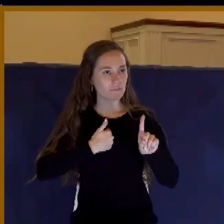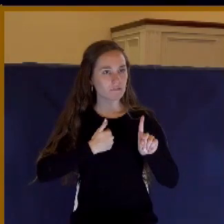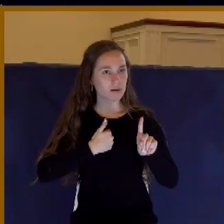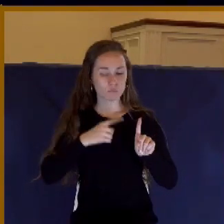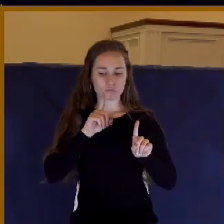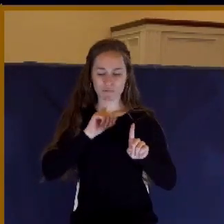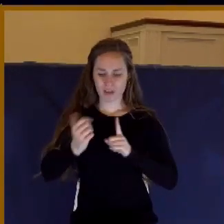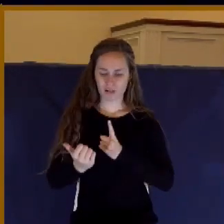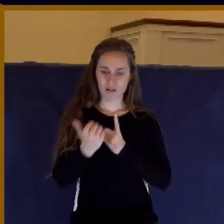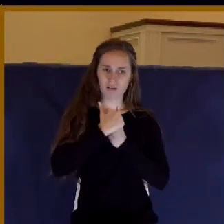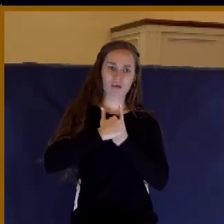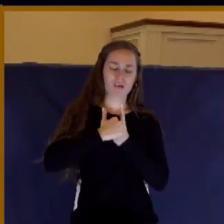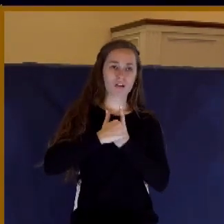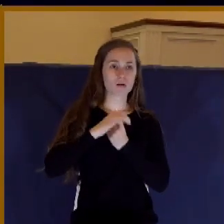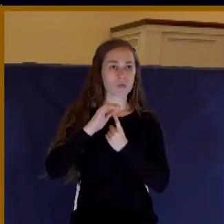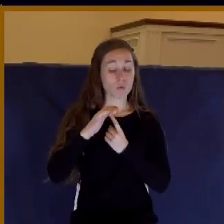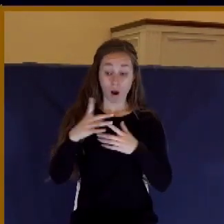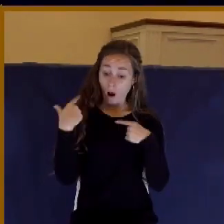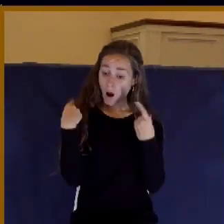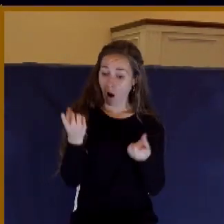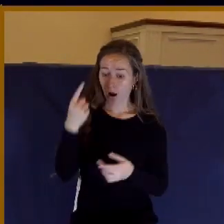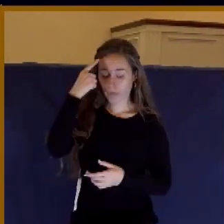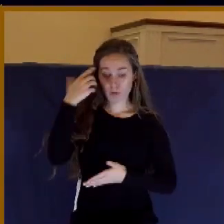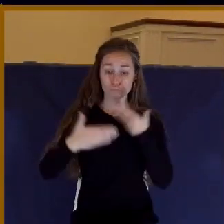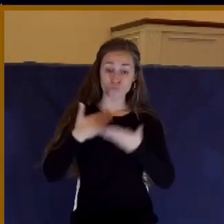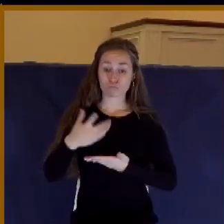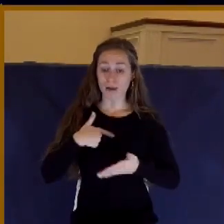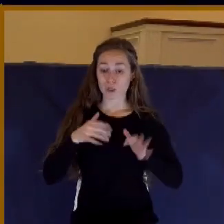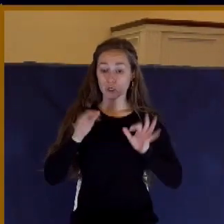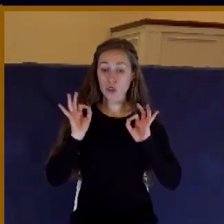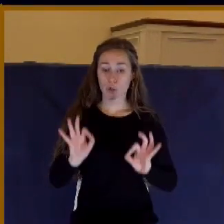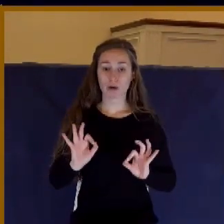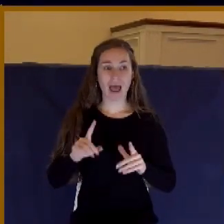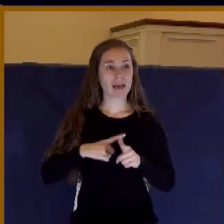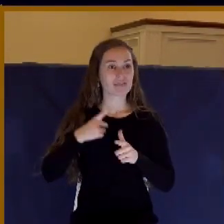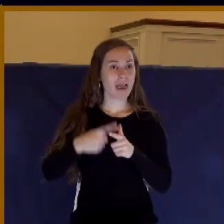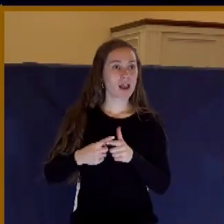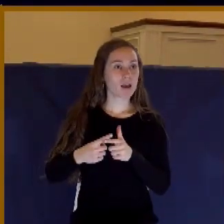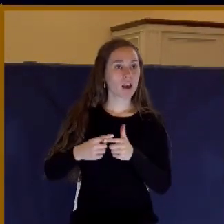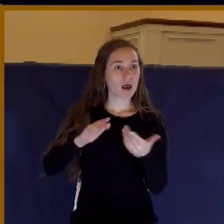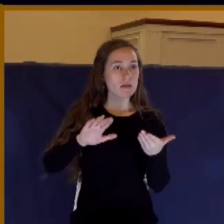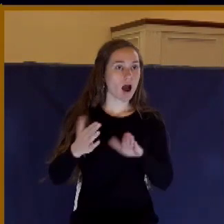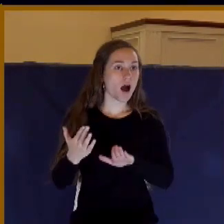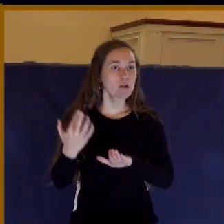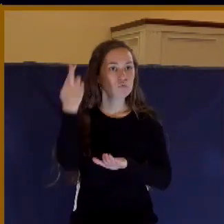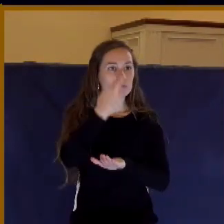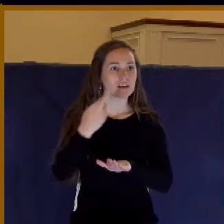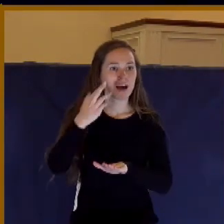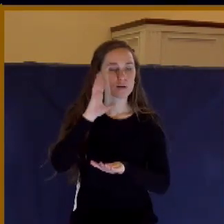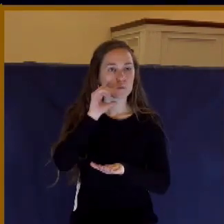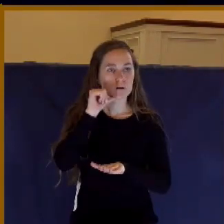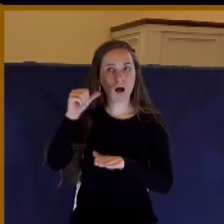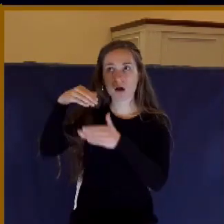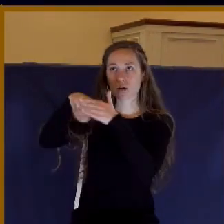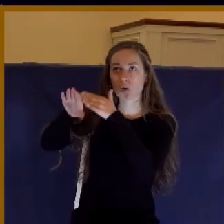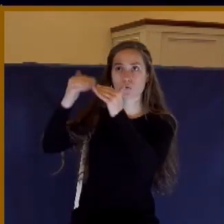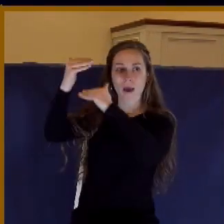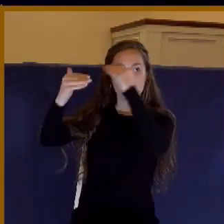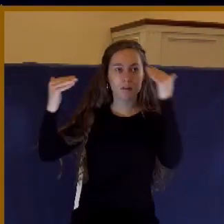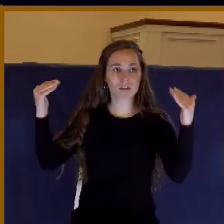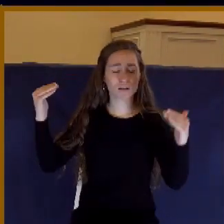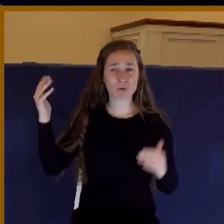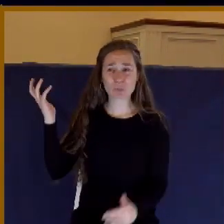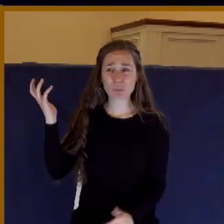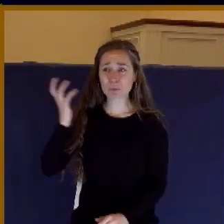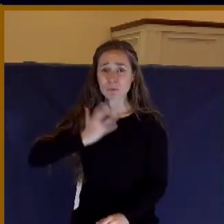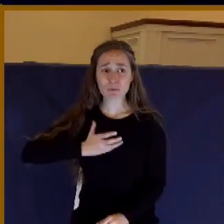gates, only to be told that, no, that's not your destination. You're not going to heaven. And I think that